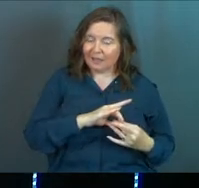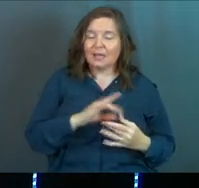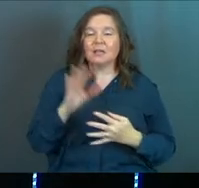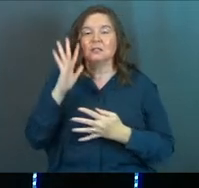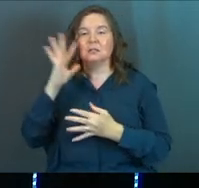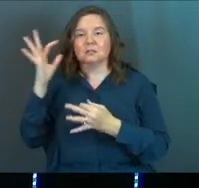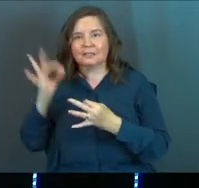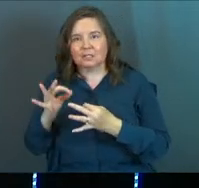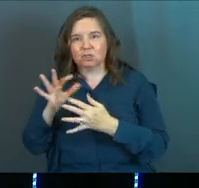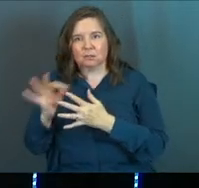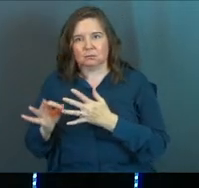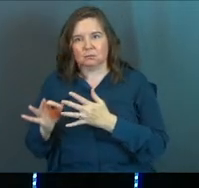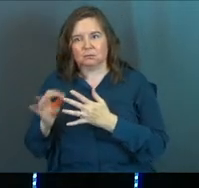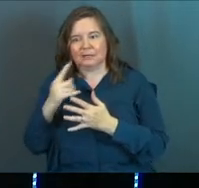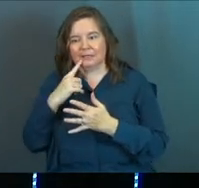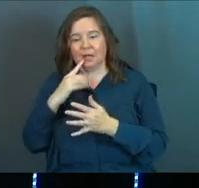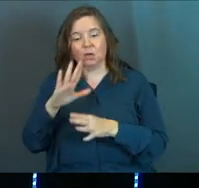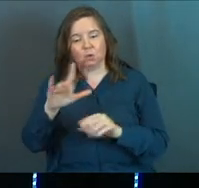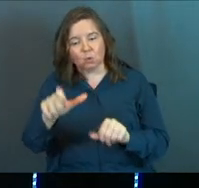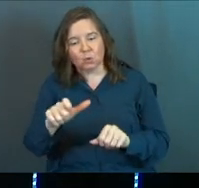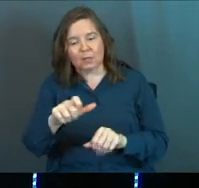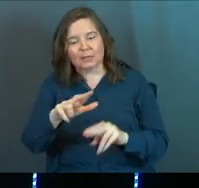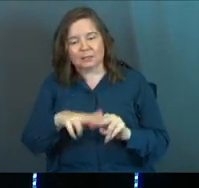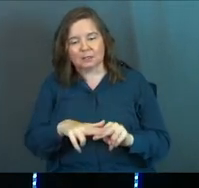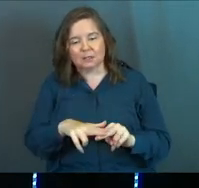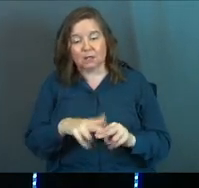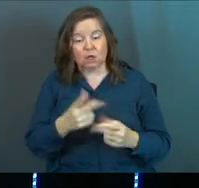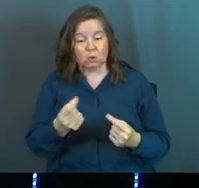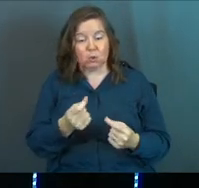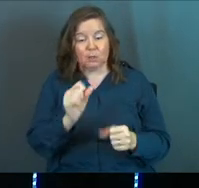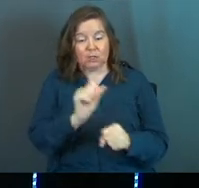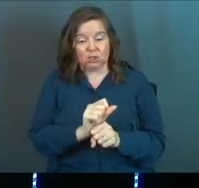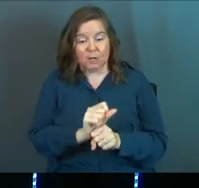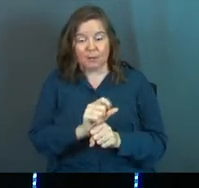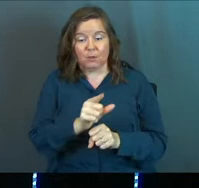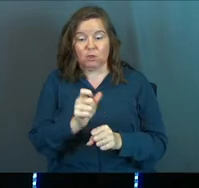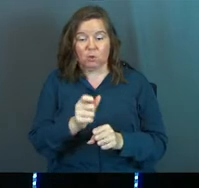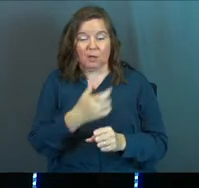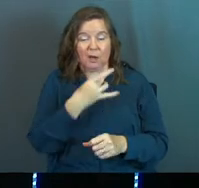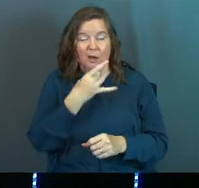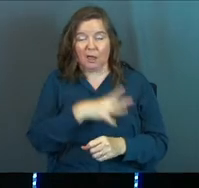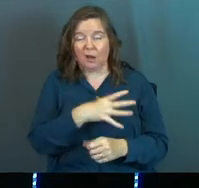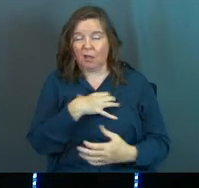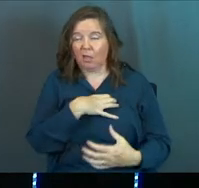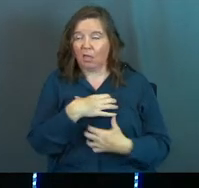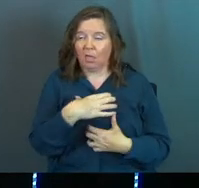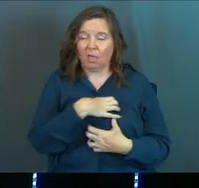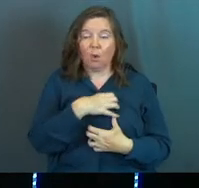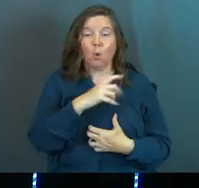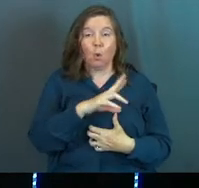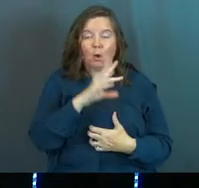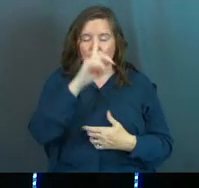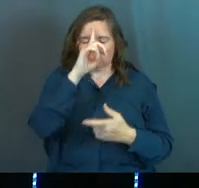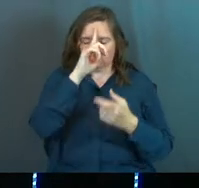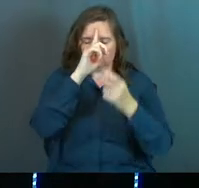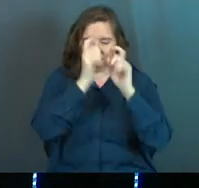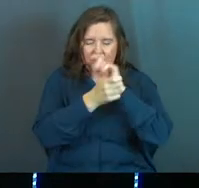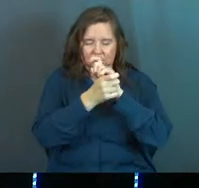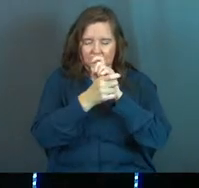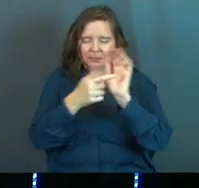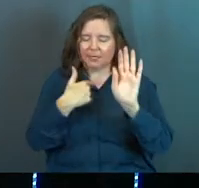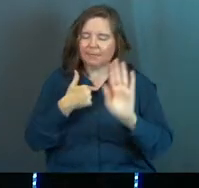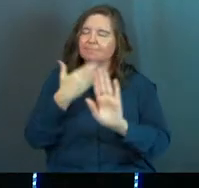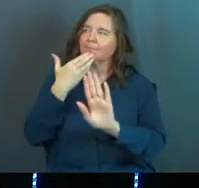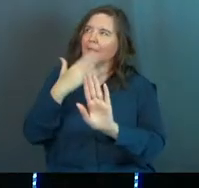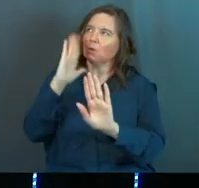what Solomon is doing? He's coming in and saying, you can sit there and you can do the job and you can hate it the whole time or you can make a conscious decision